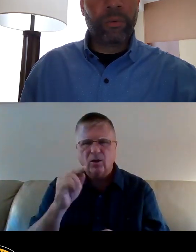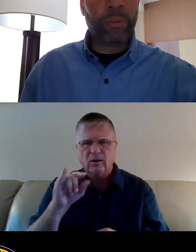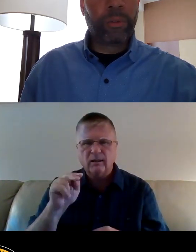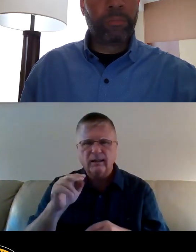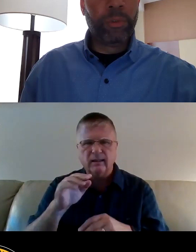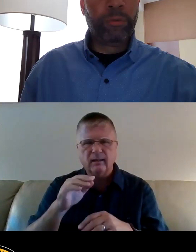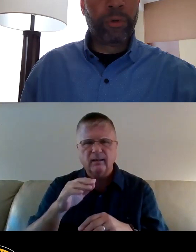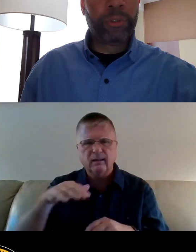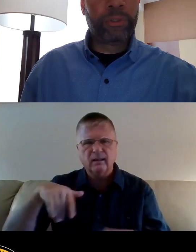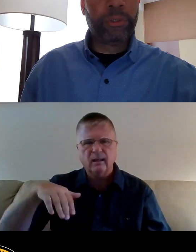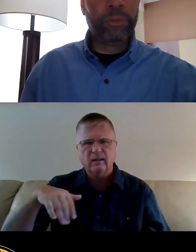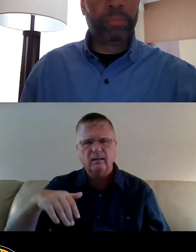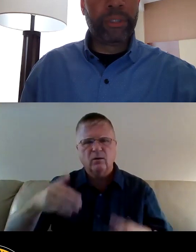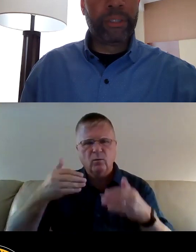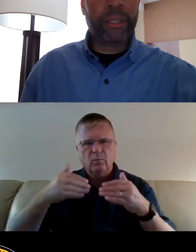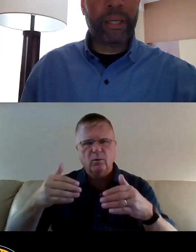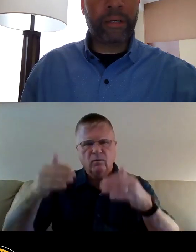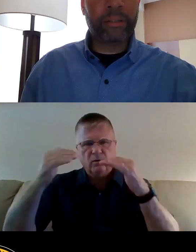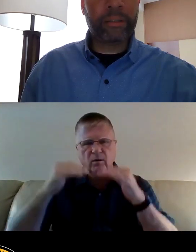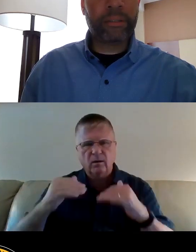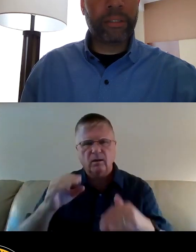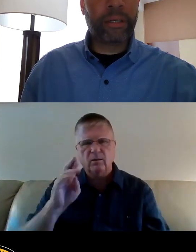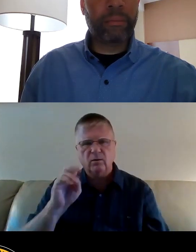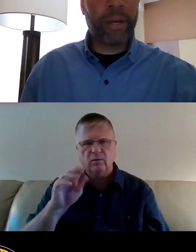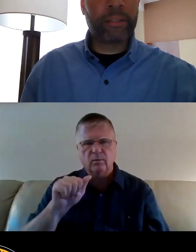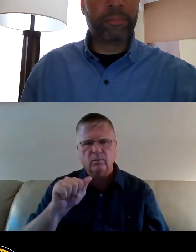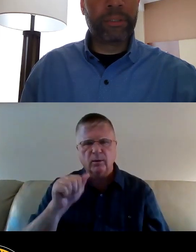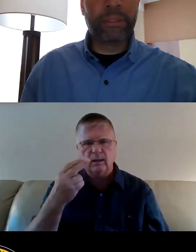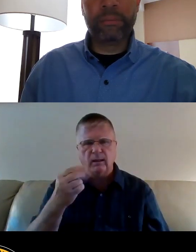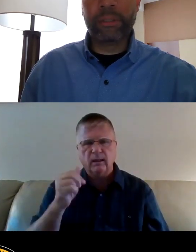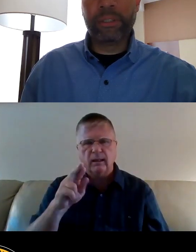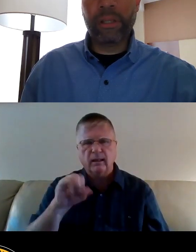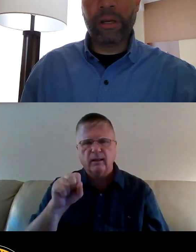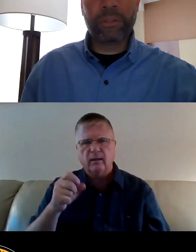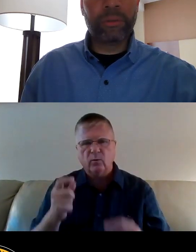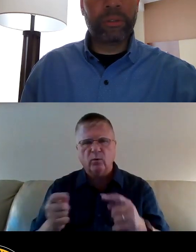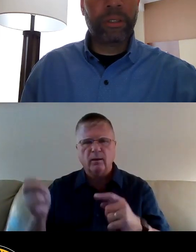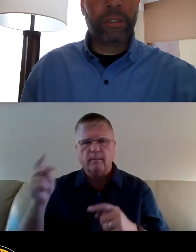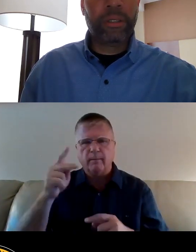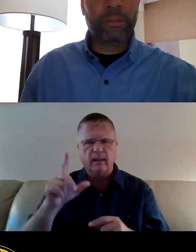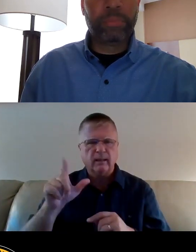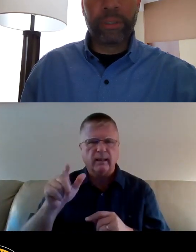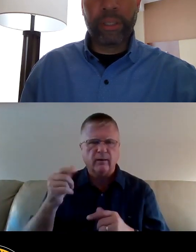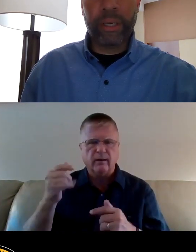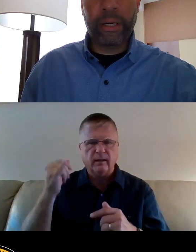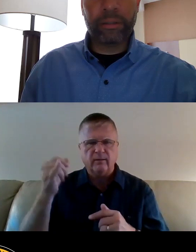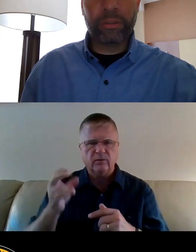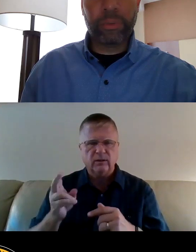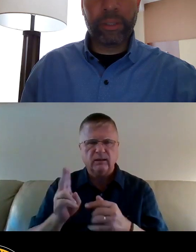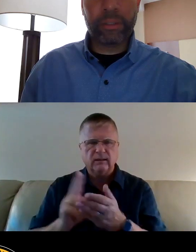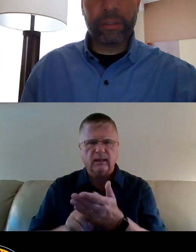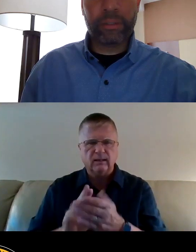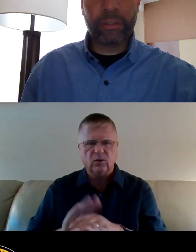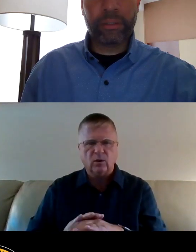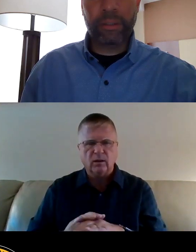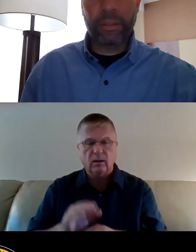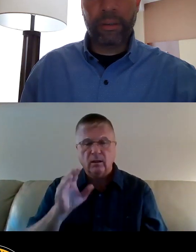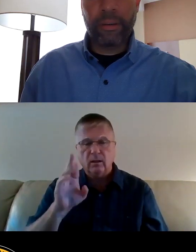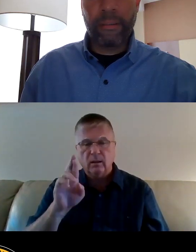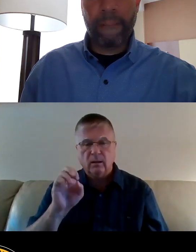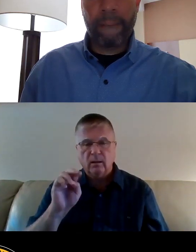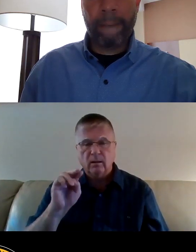So we will move on to Brenda Harris and come back to Ms. Sims as she logs on. Is Brenda Harris with us?